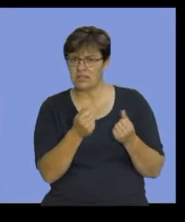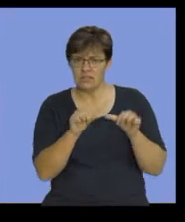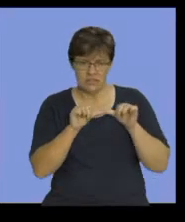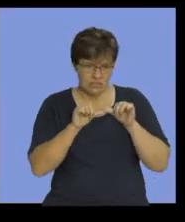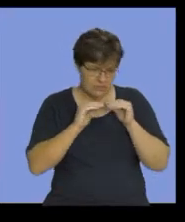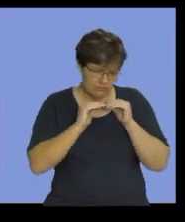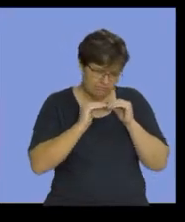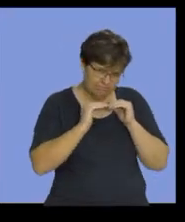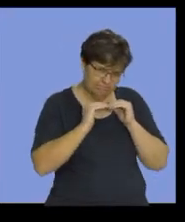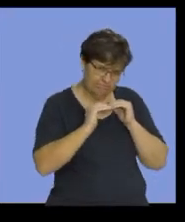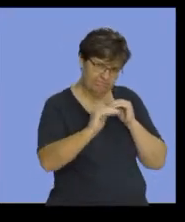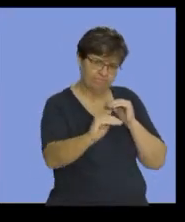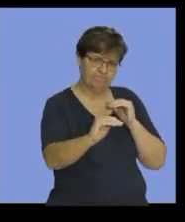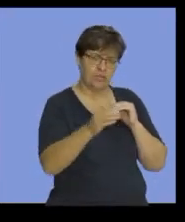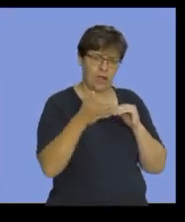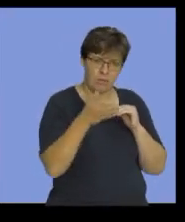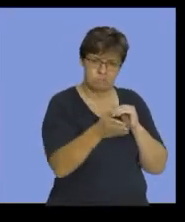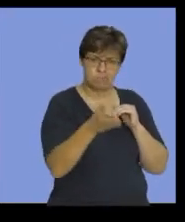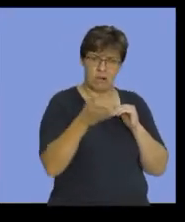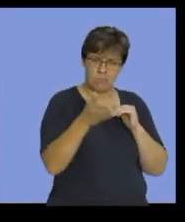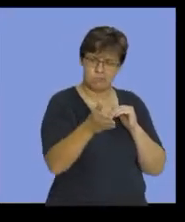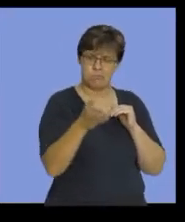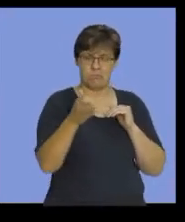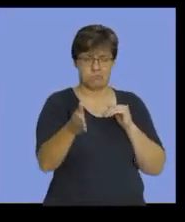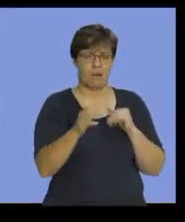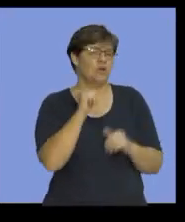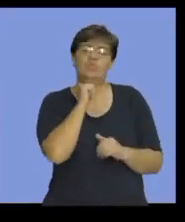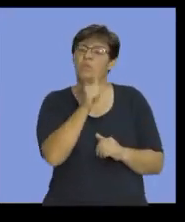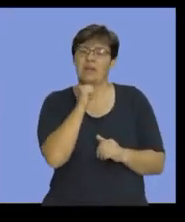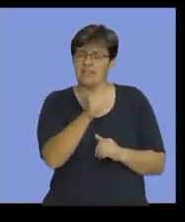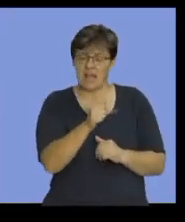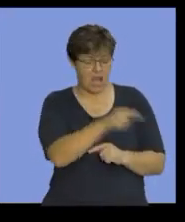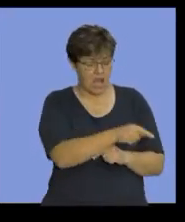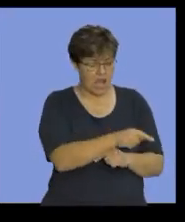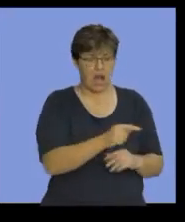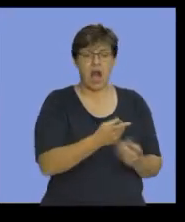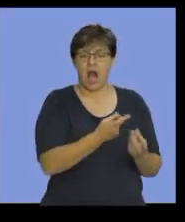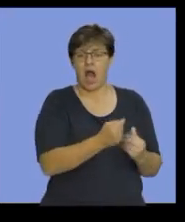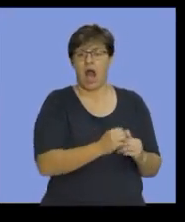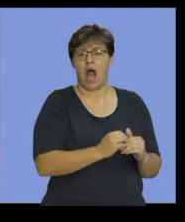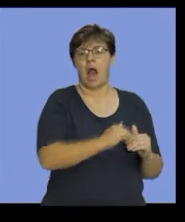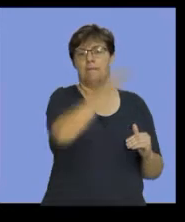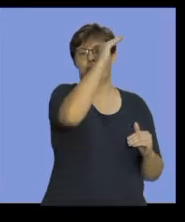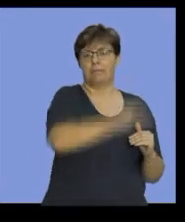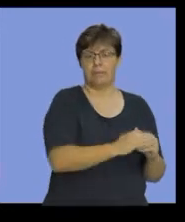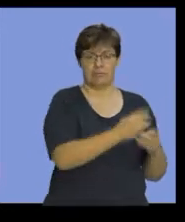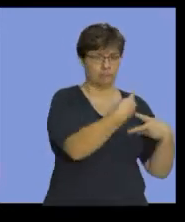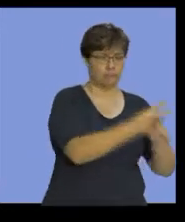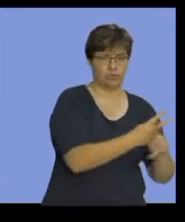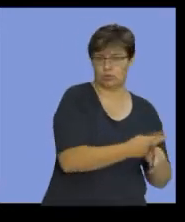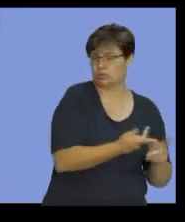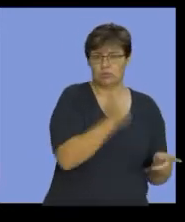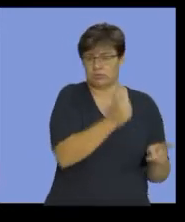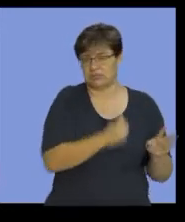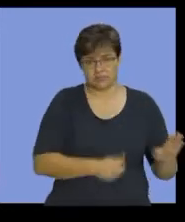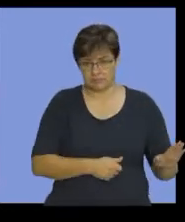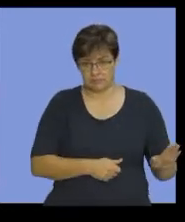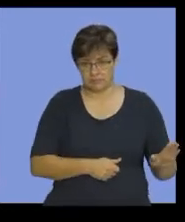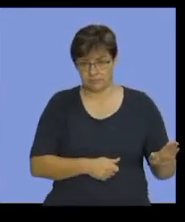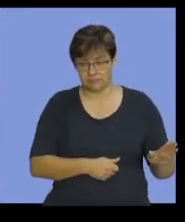constant, irrespective of the number of units produced.